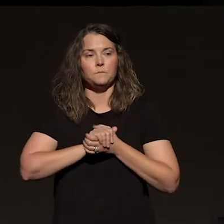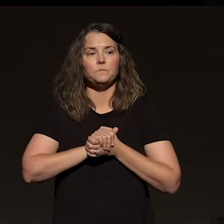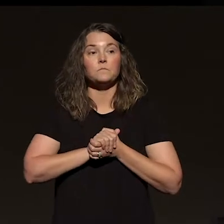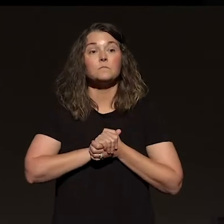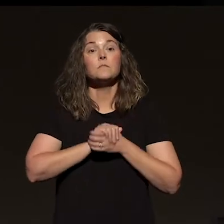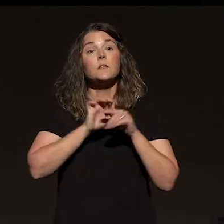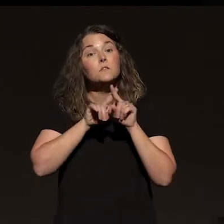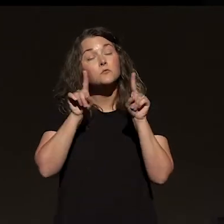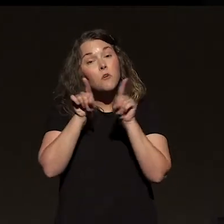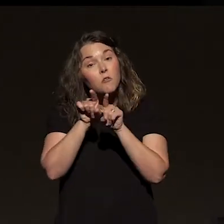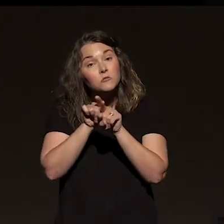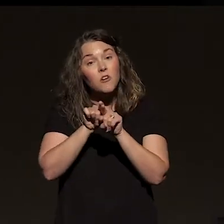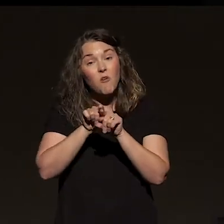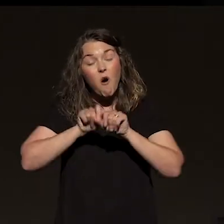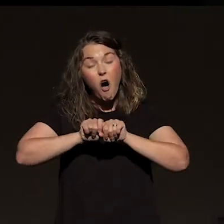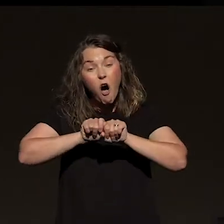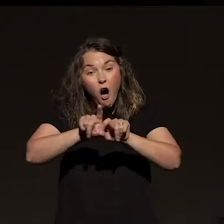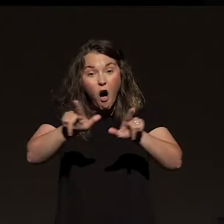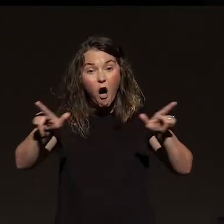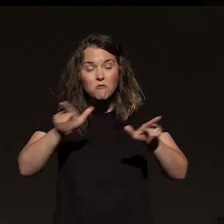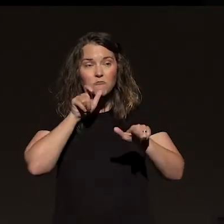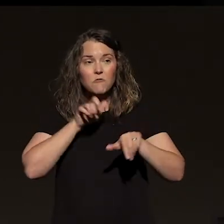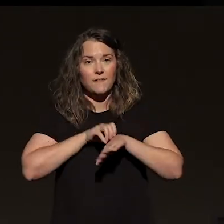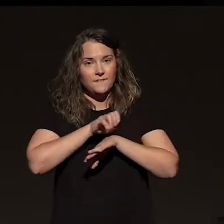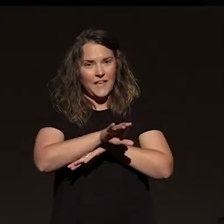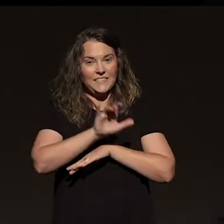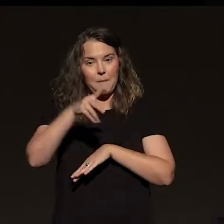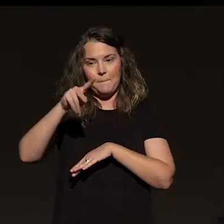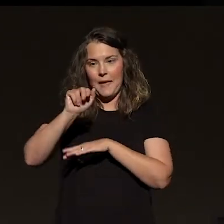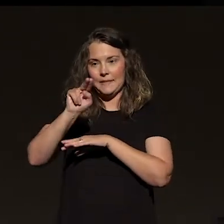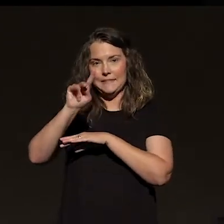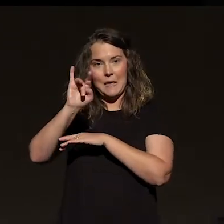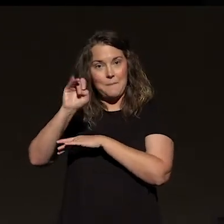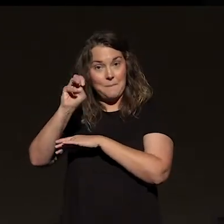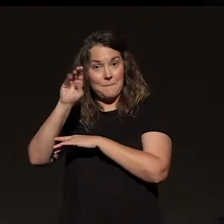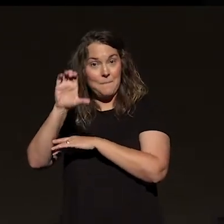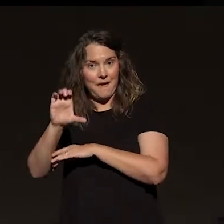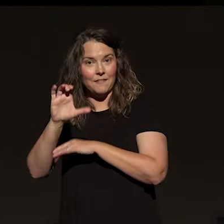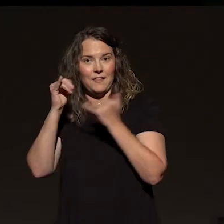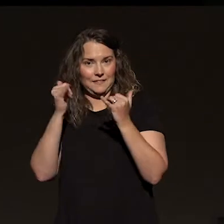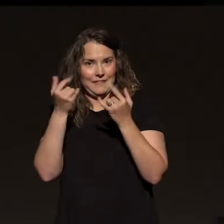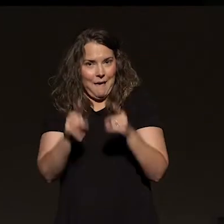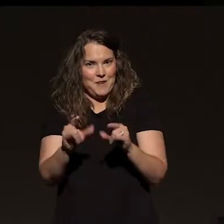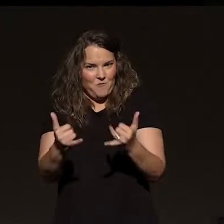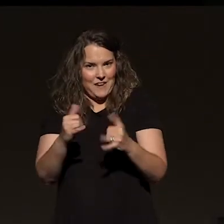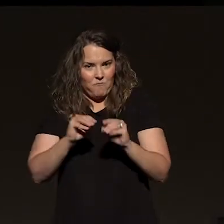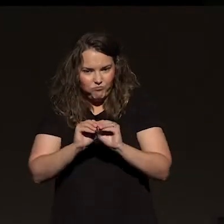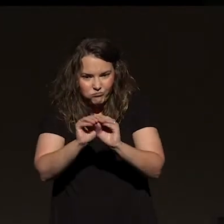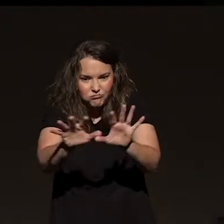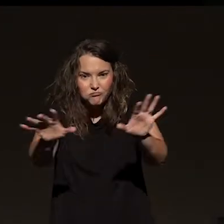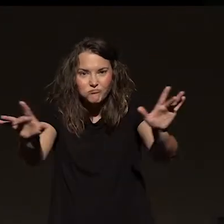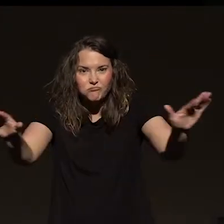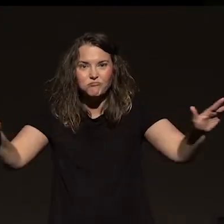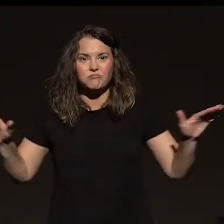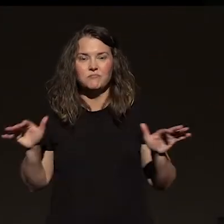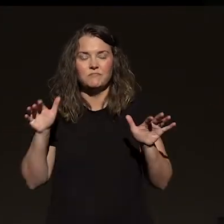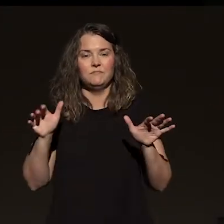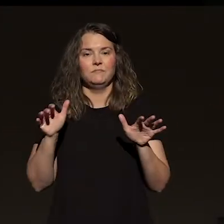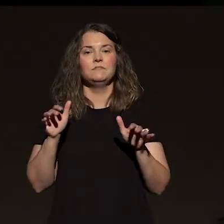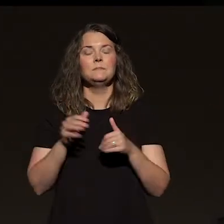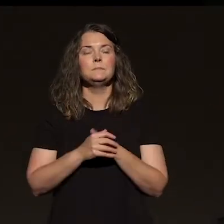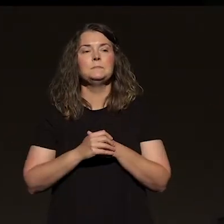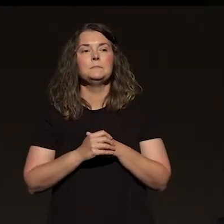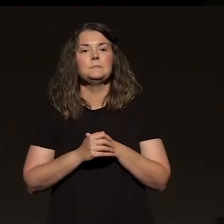everybody, an all-skate, right? A pandemic. That's what we have right now. There is a pandemic where everybody right now is being affected.